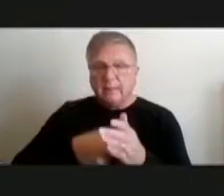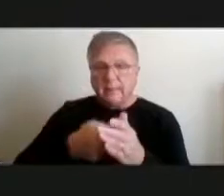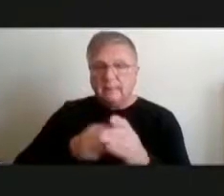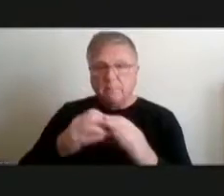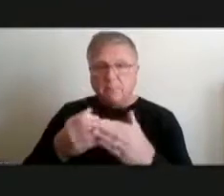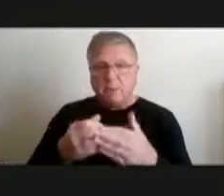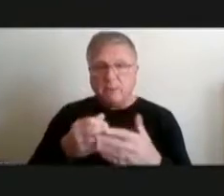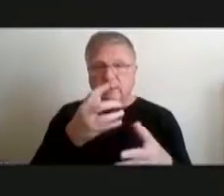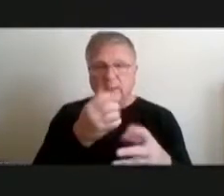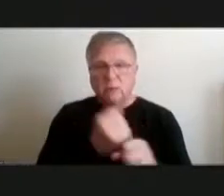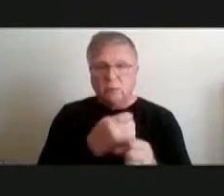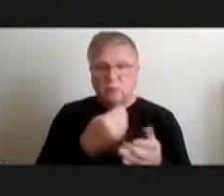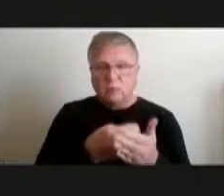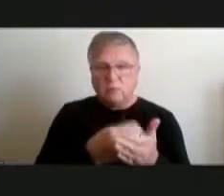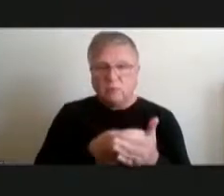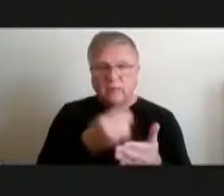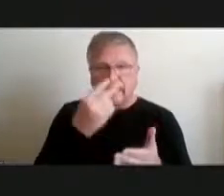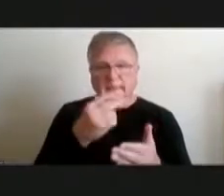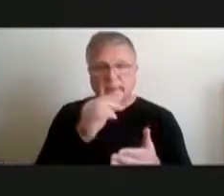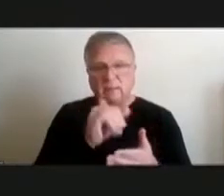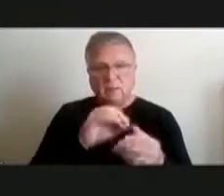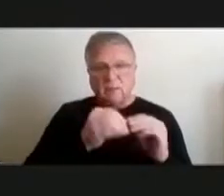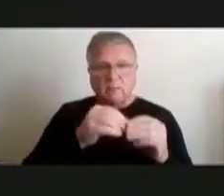those numbers are drastically going down